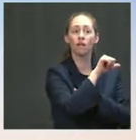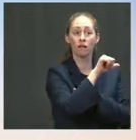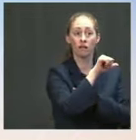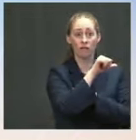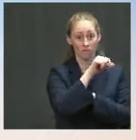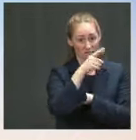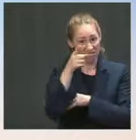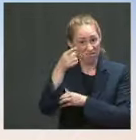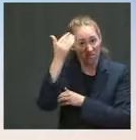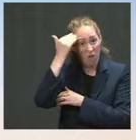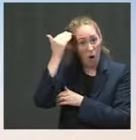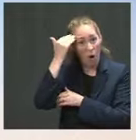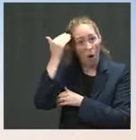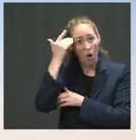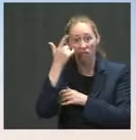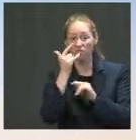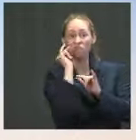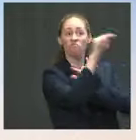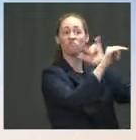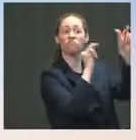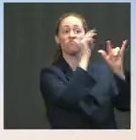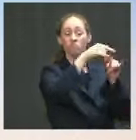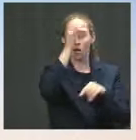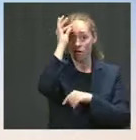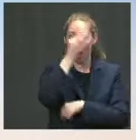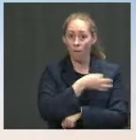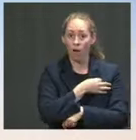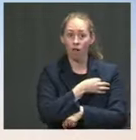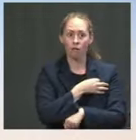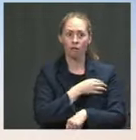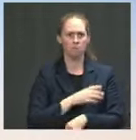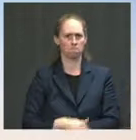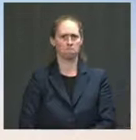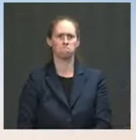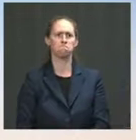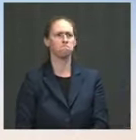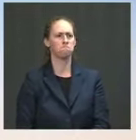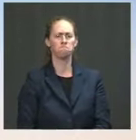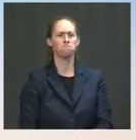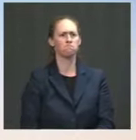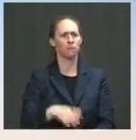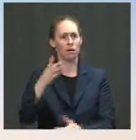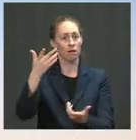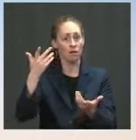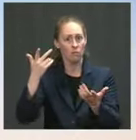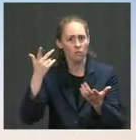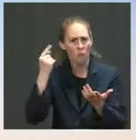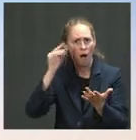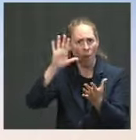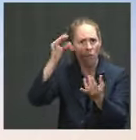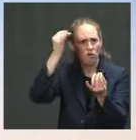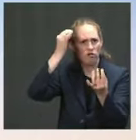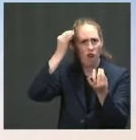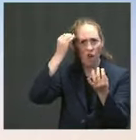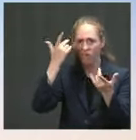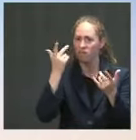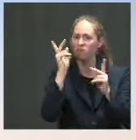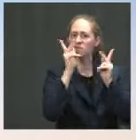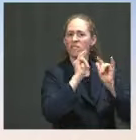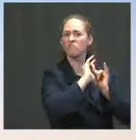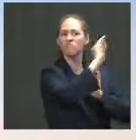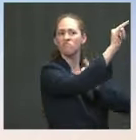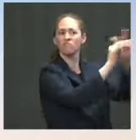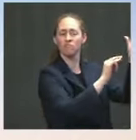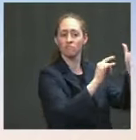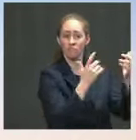Ms. We were not aware when they were en route. The Ms. No. The What's your what's the White House's reaction to that trip? Was it beneficial? Or